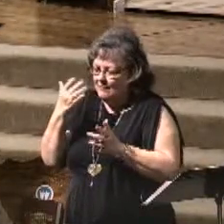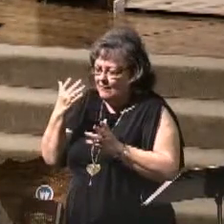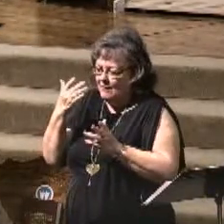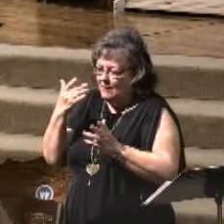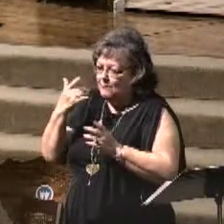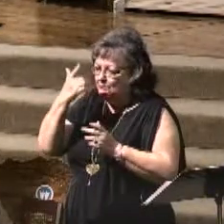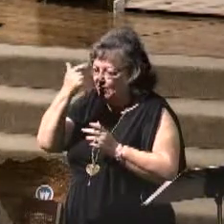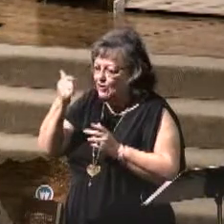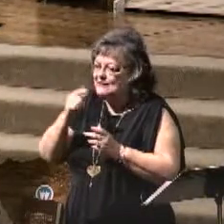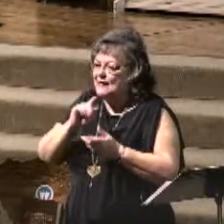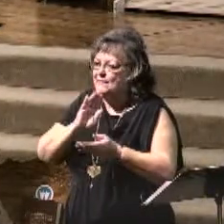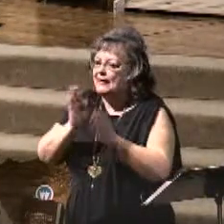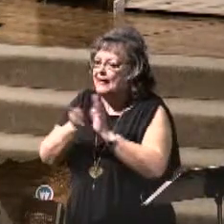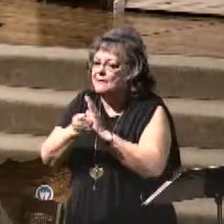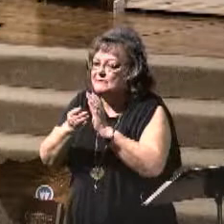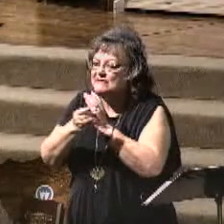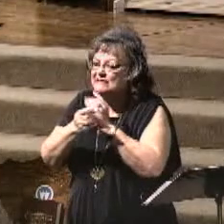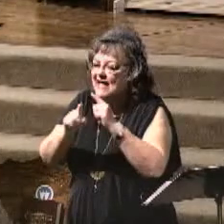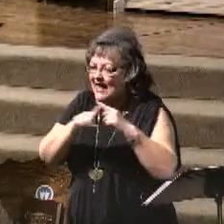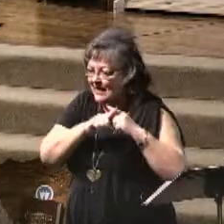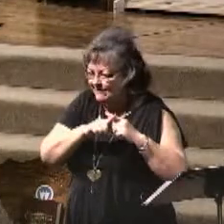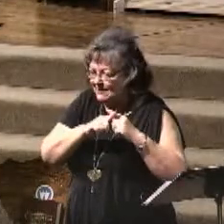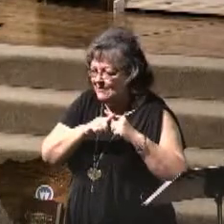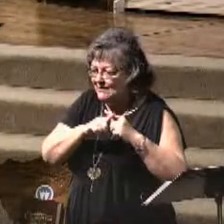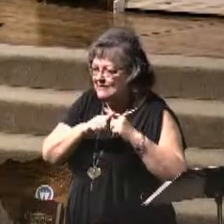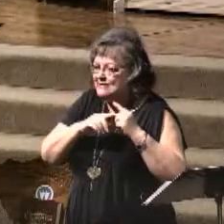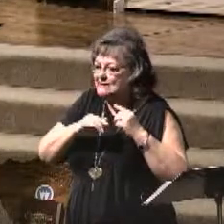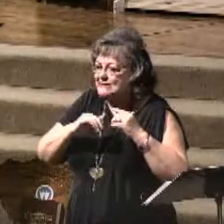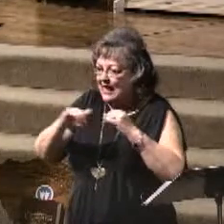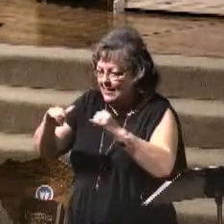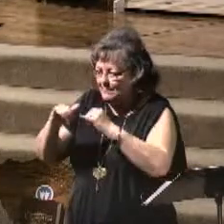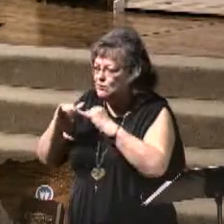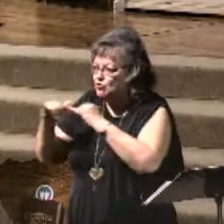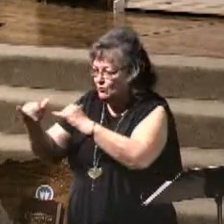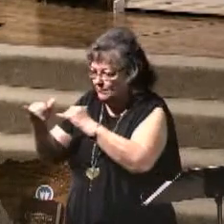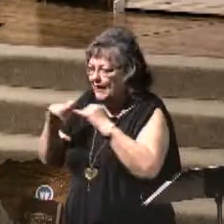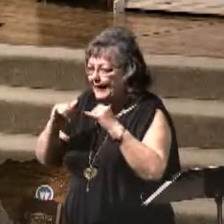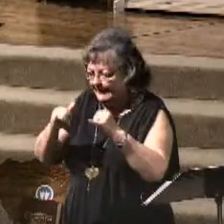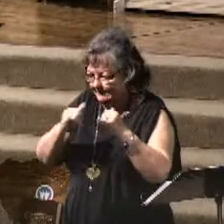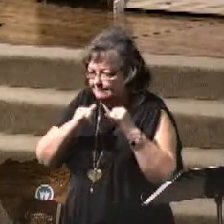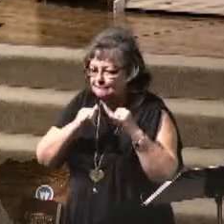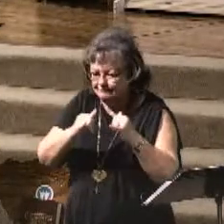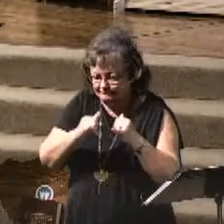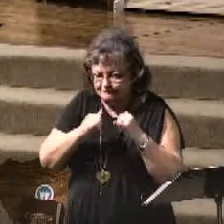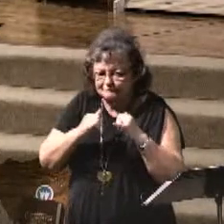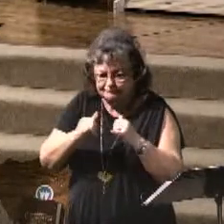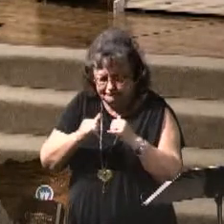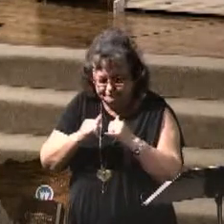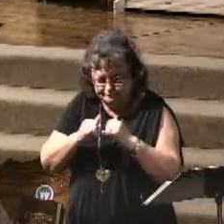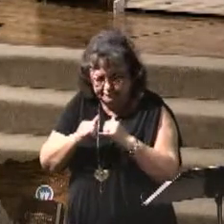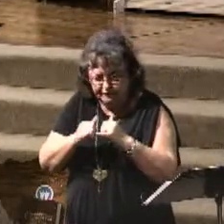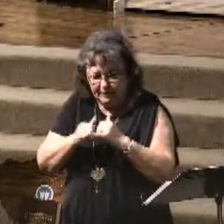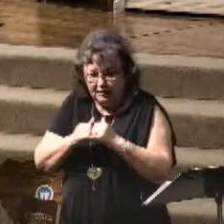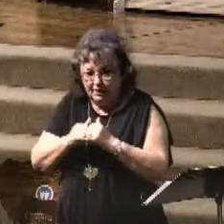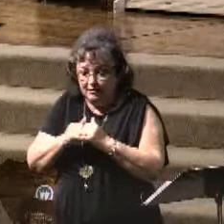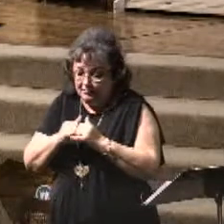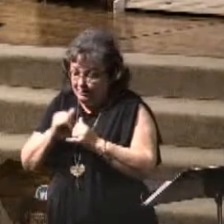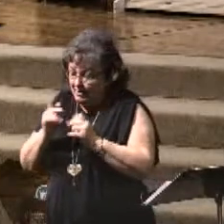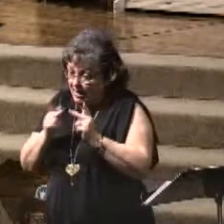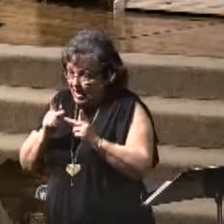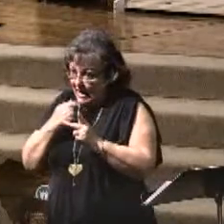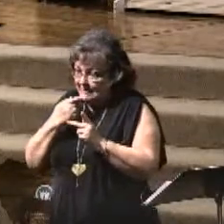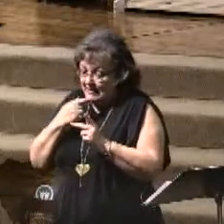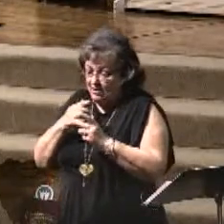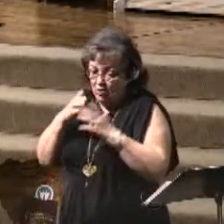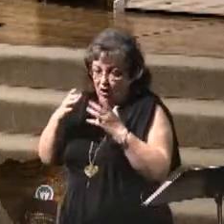just like you and me, by God's grace. Now folks, I said a lot in this period of